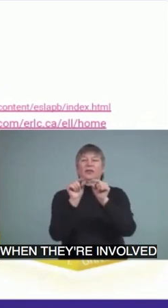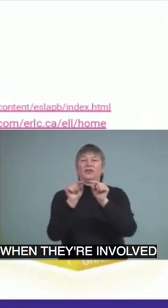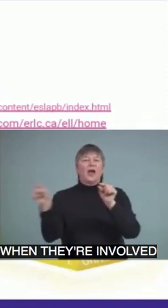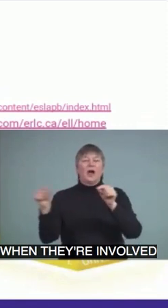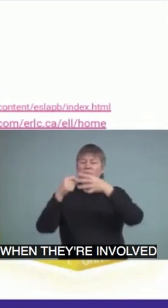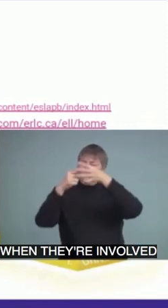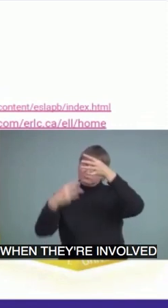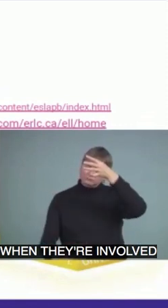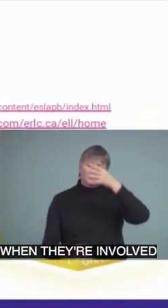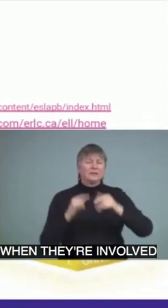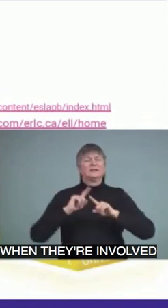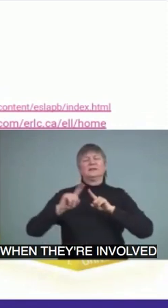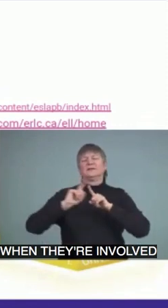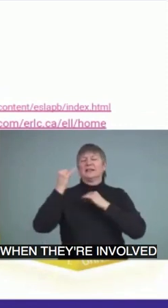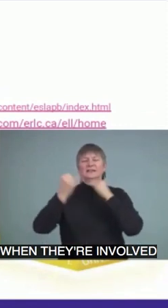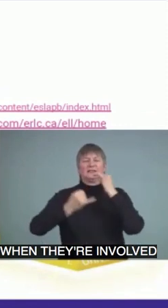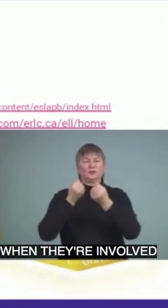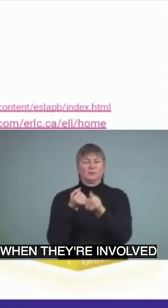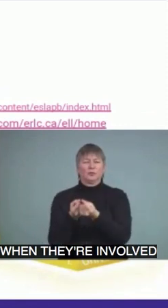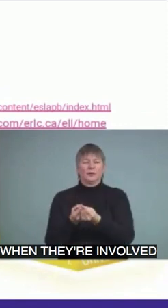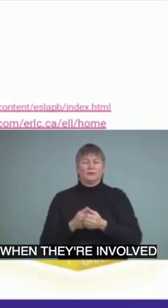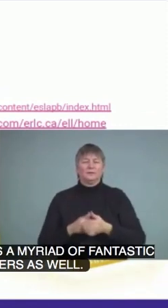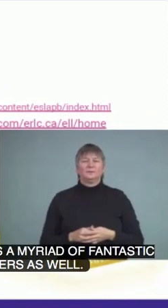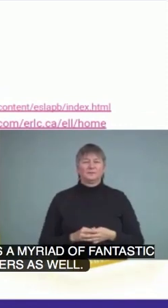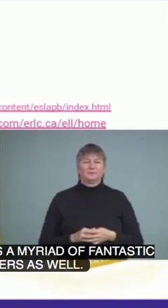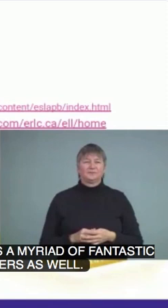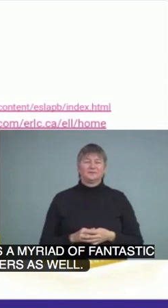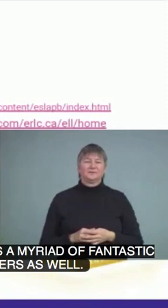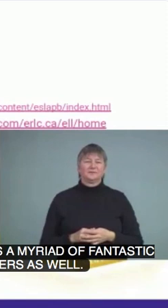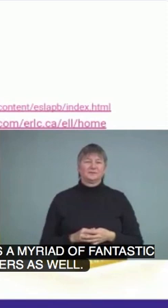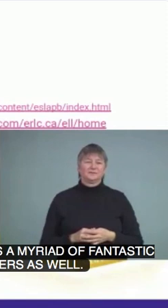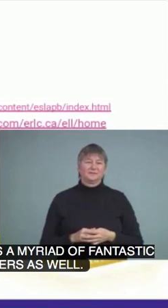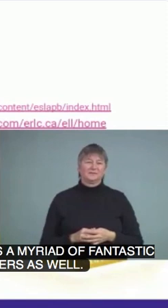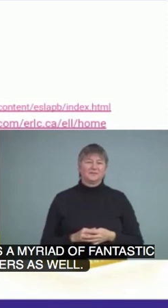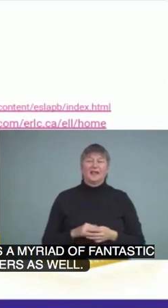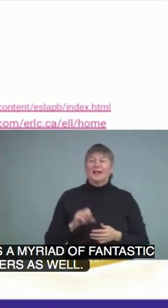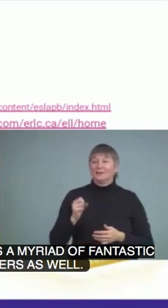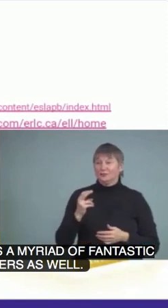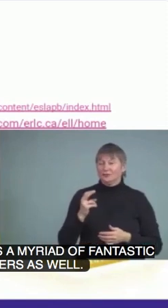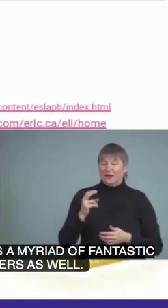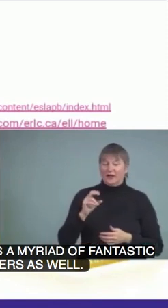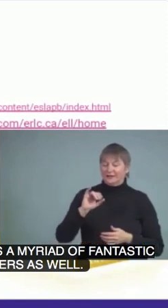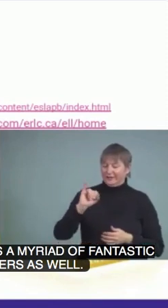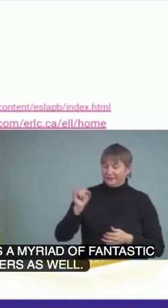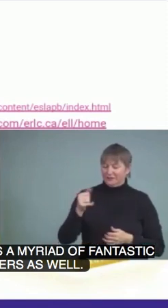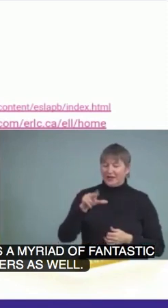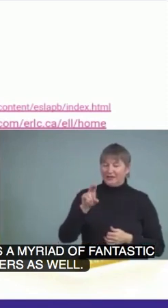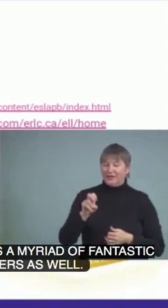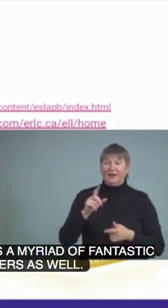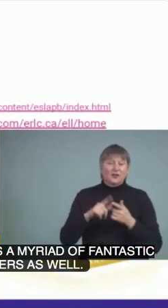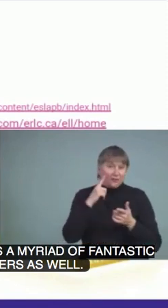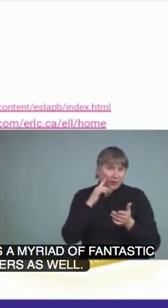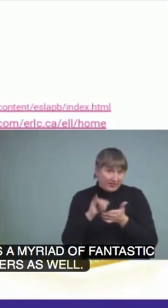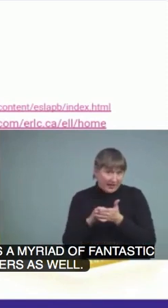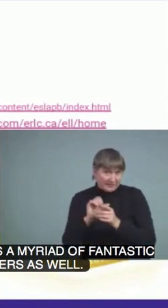Learners as well. And of course, looking at, maybe we'll, as I said, Rita will need an EA and